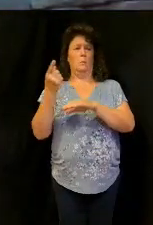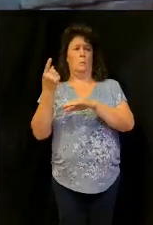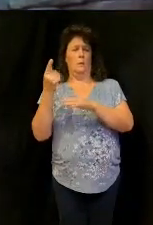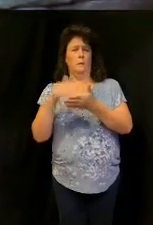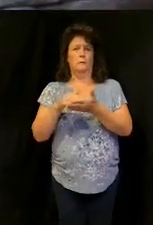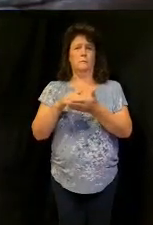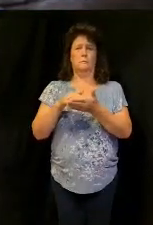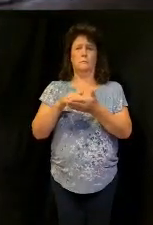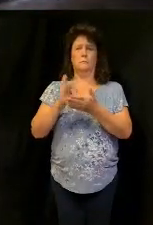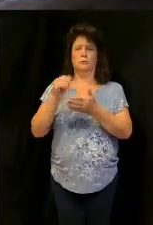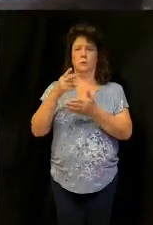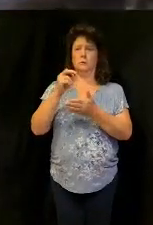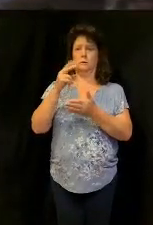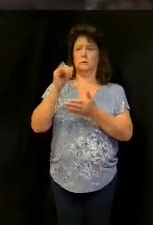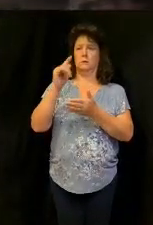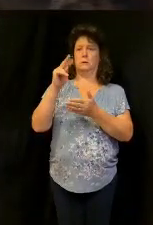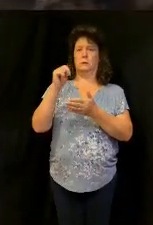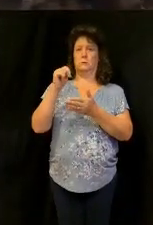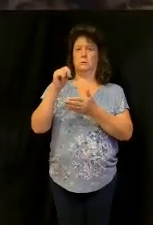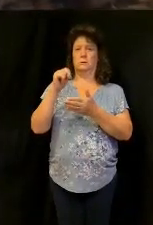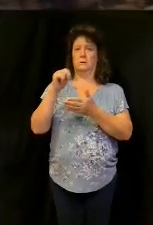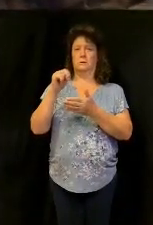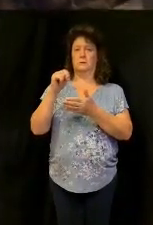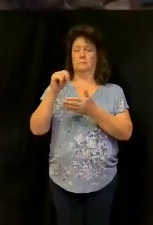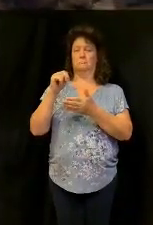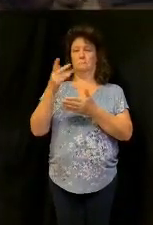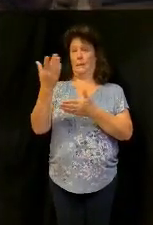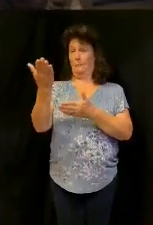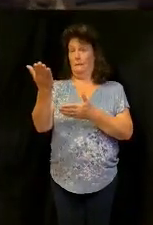but Jostin not Jostin but